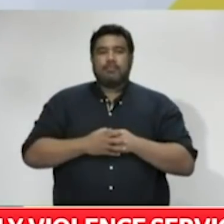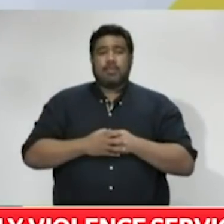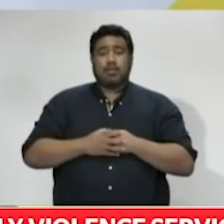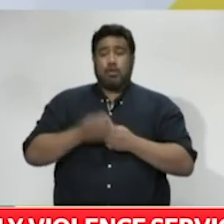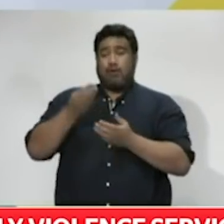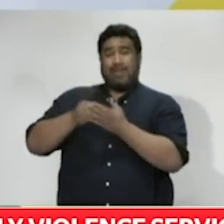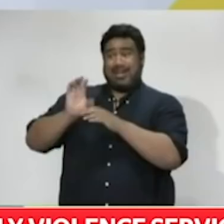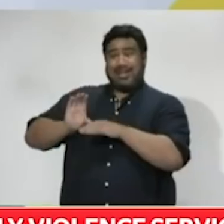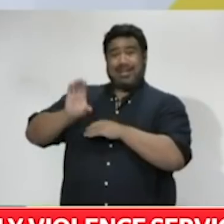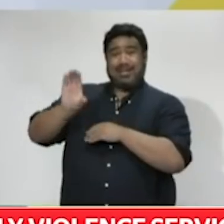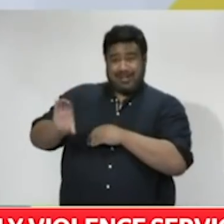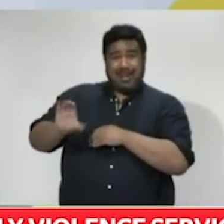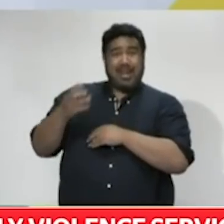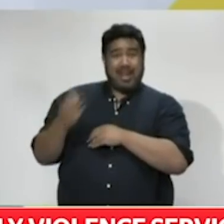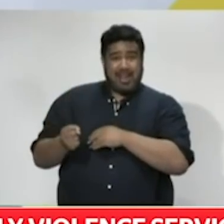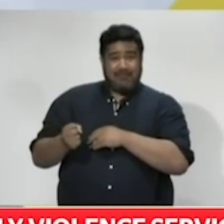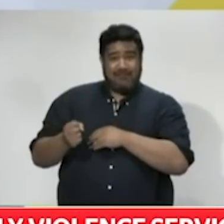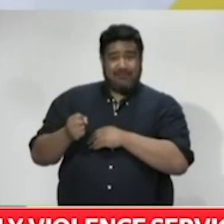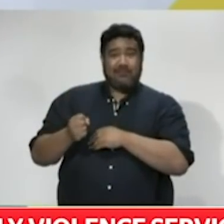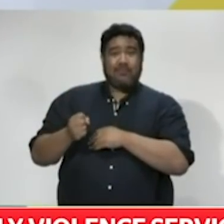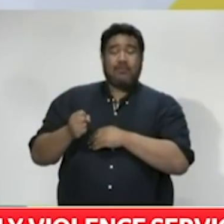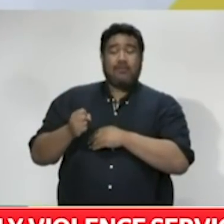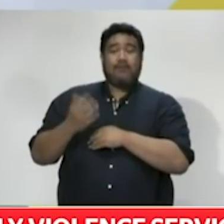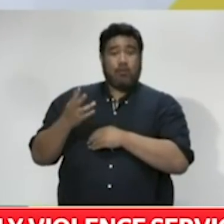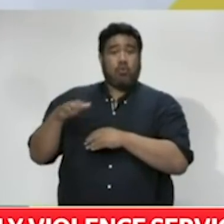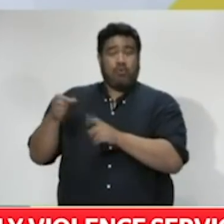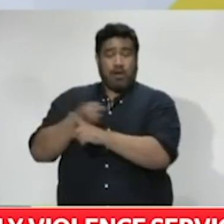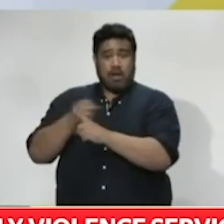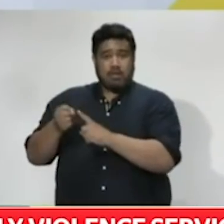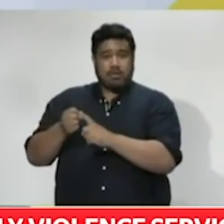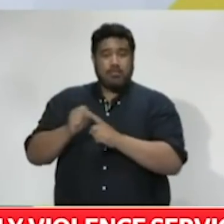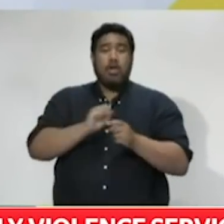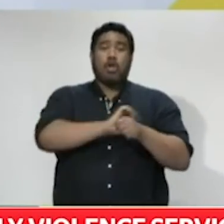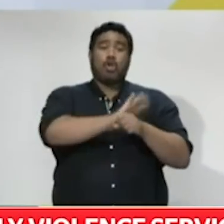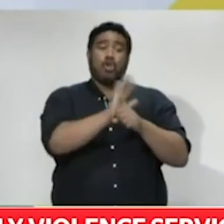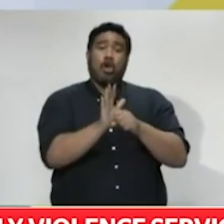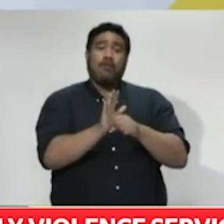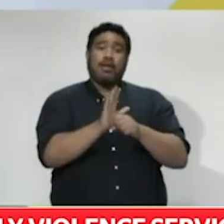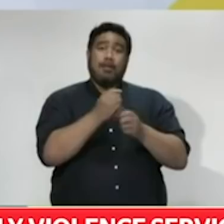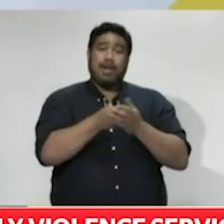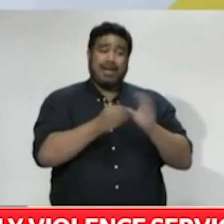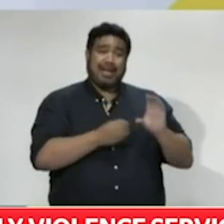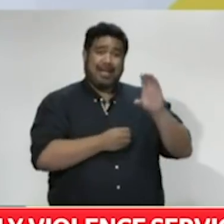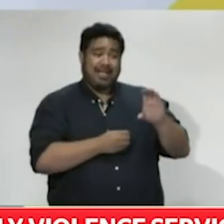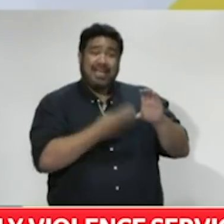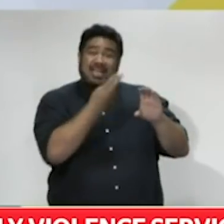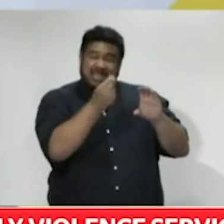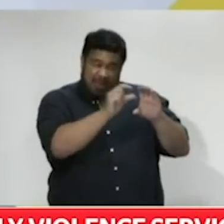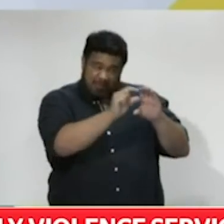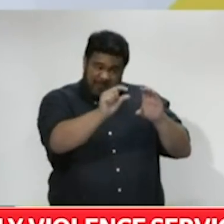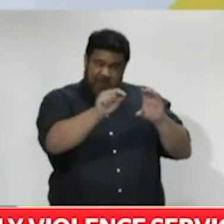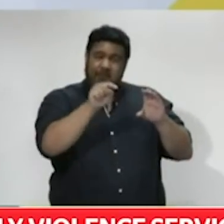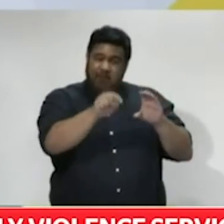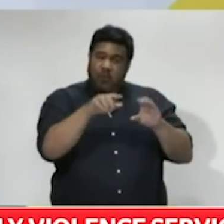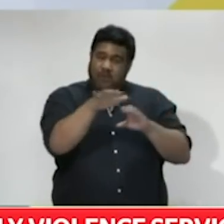from any additional COVID-19-related family and sexual violence funding we will make, and is